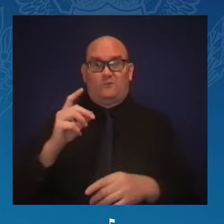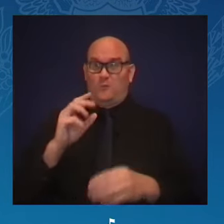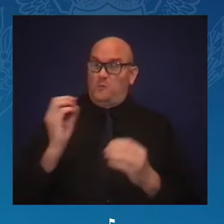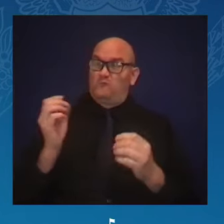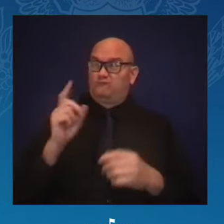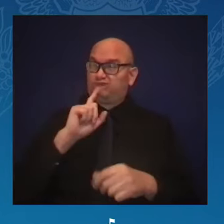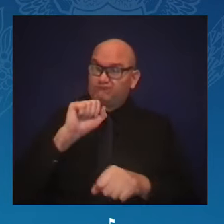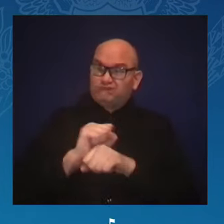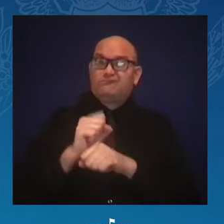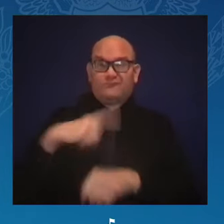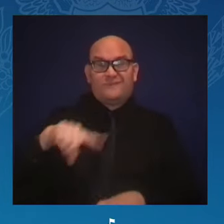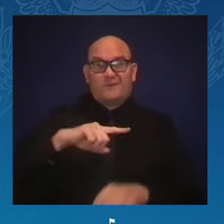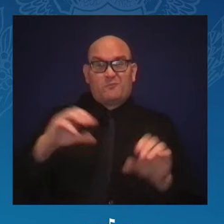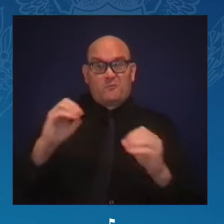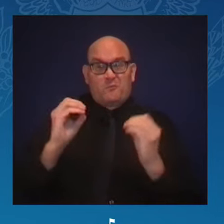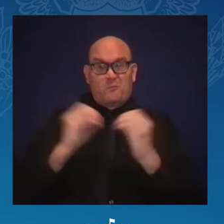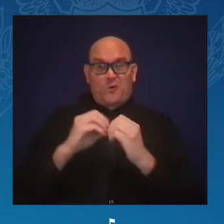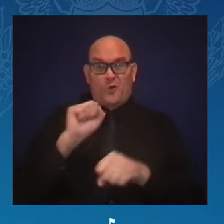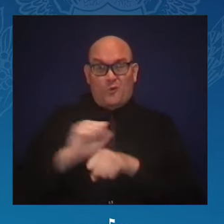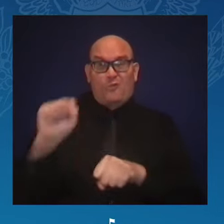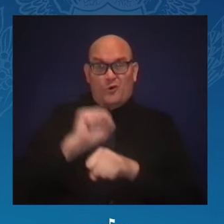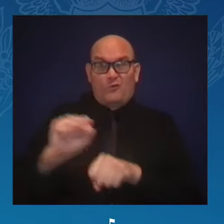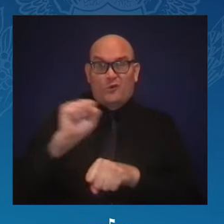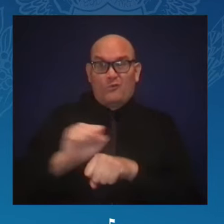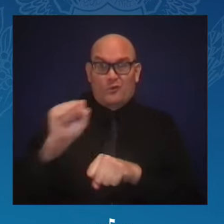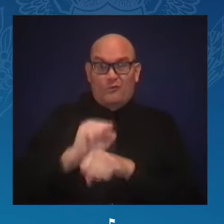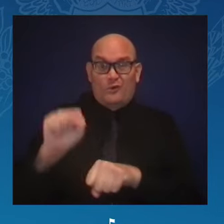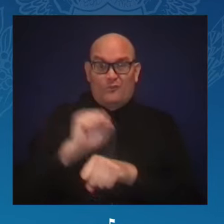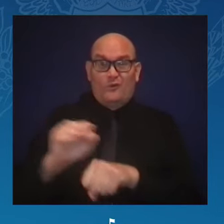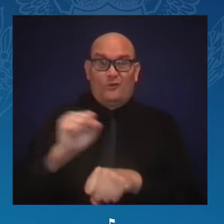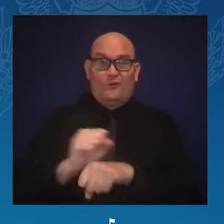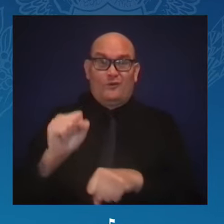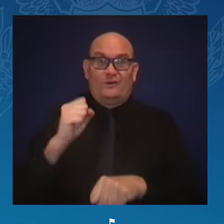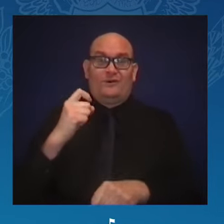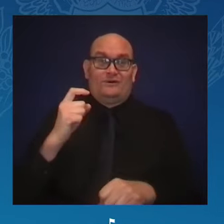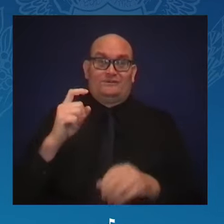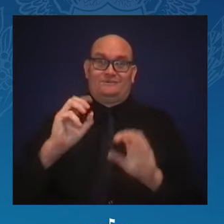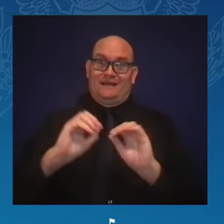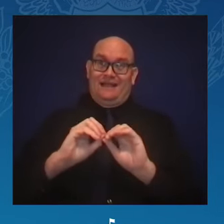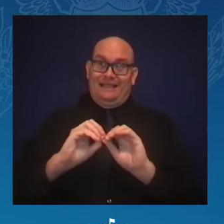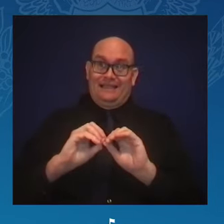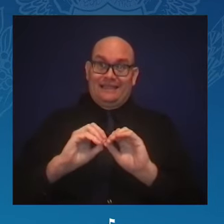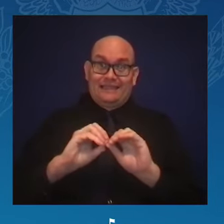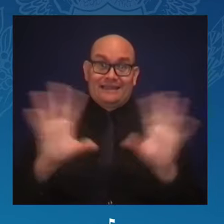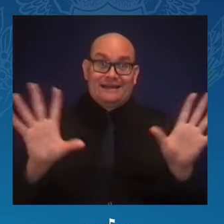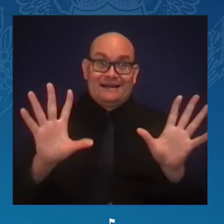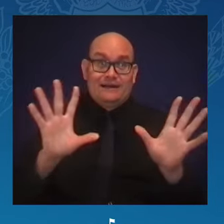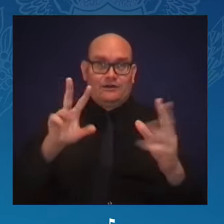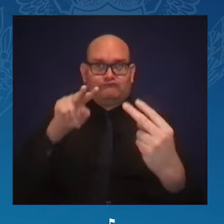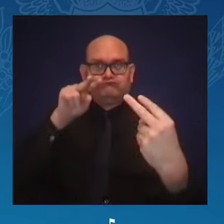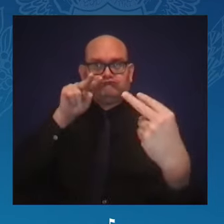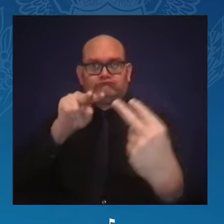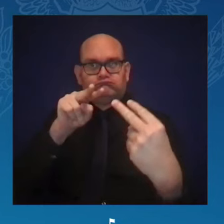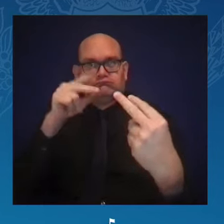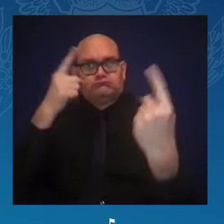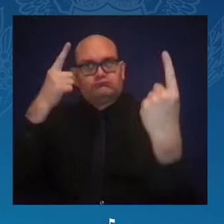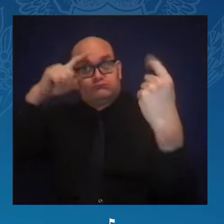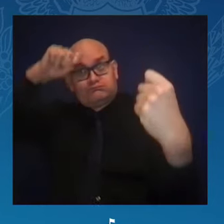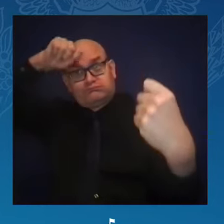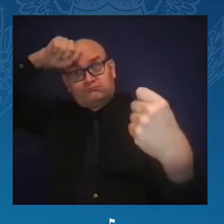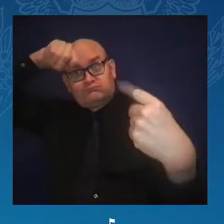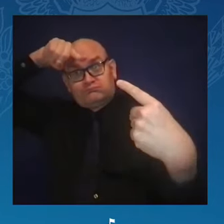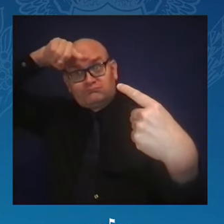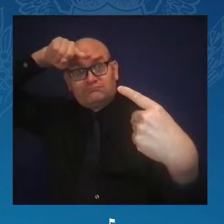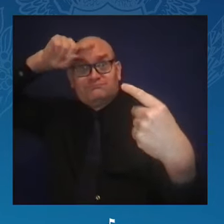Being clear-eyed about the moment we are in and the